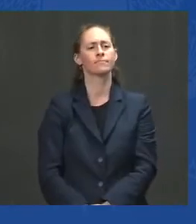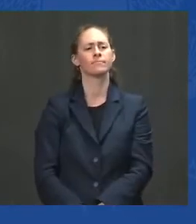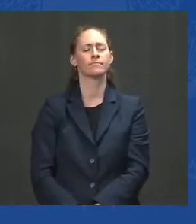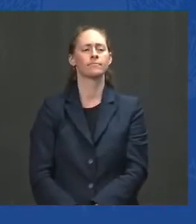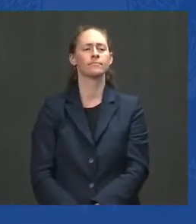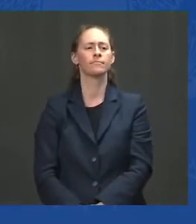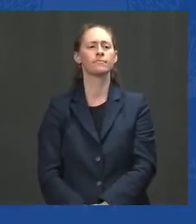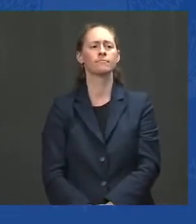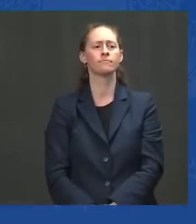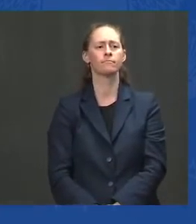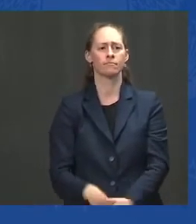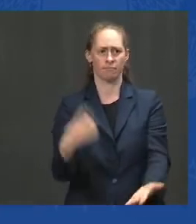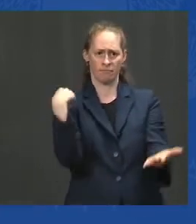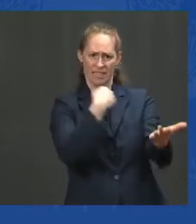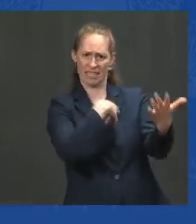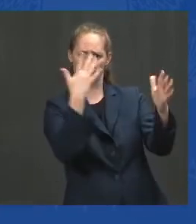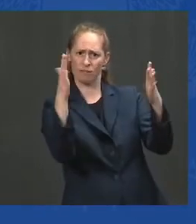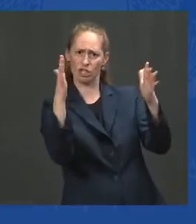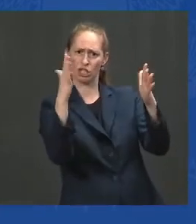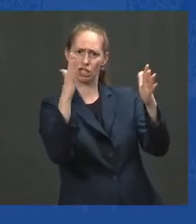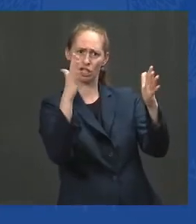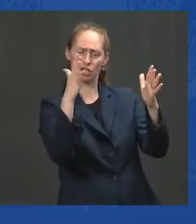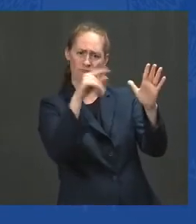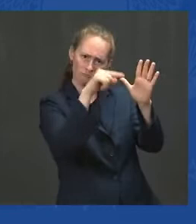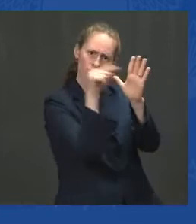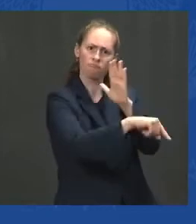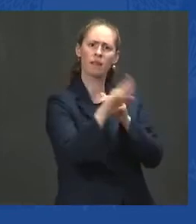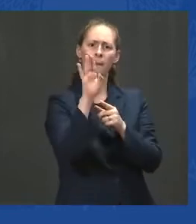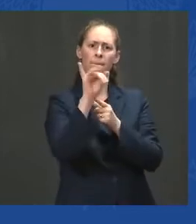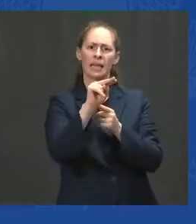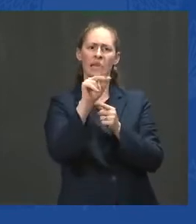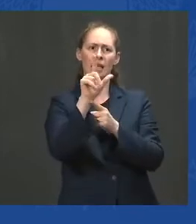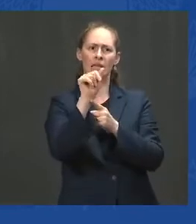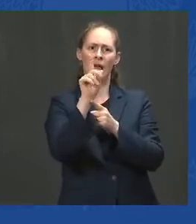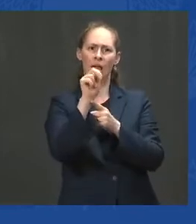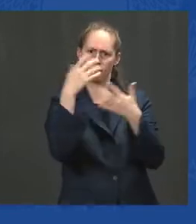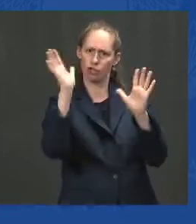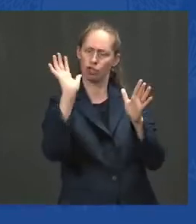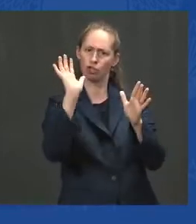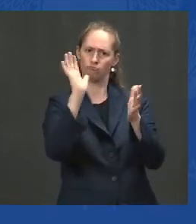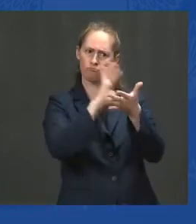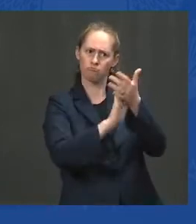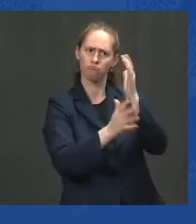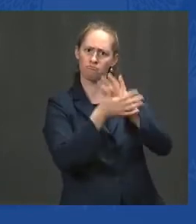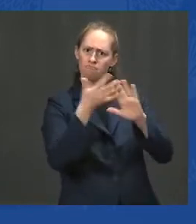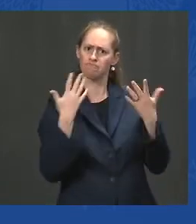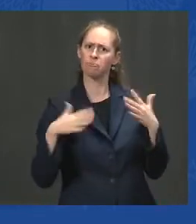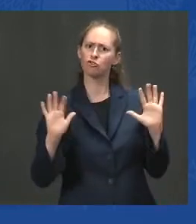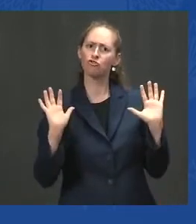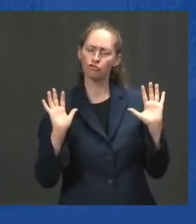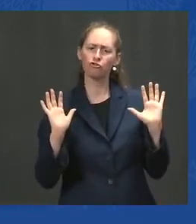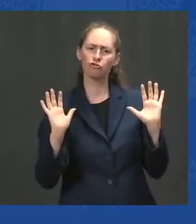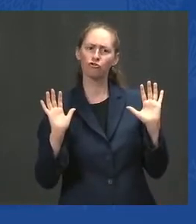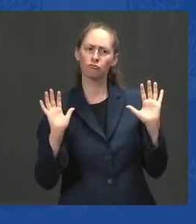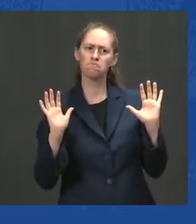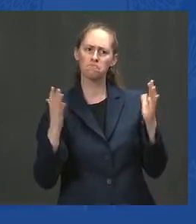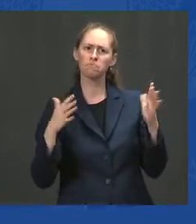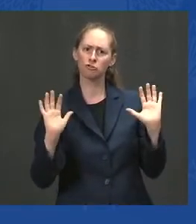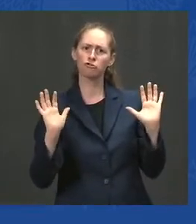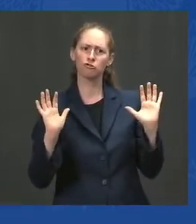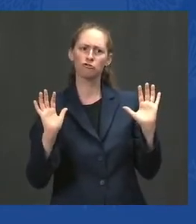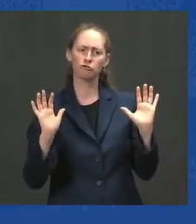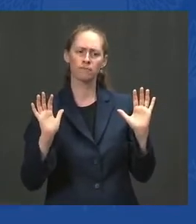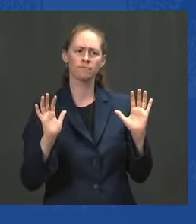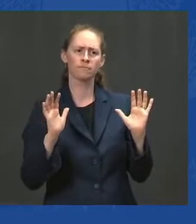Osama bin Laden was a success. Our decades-long effort to overcome centuries of history and